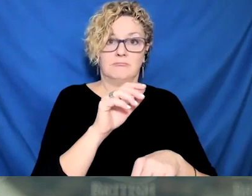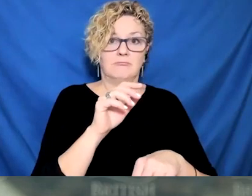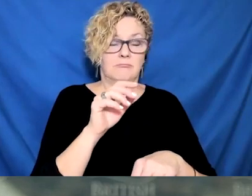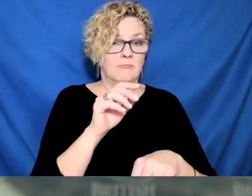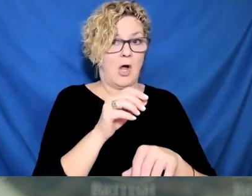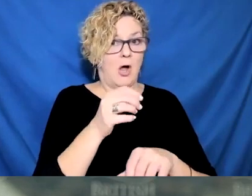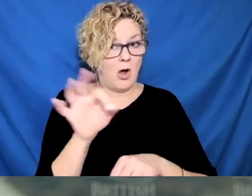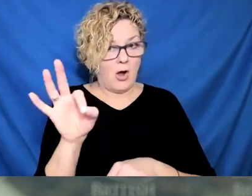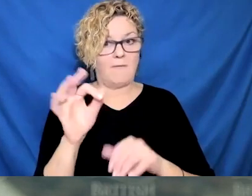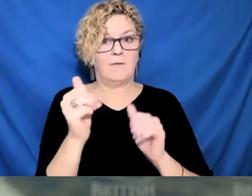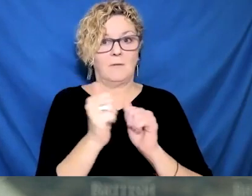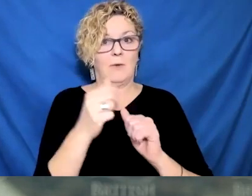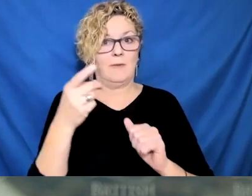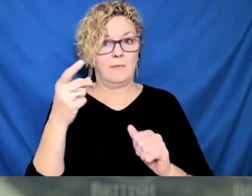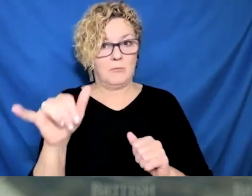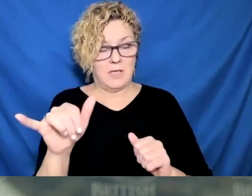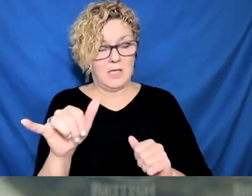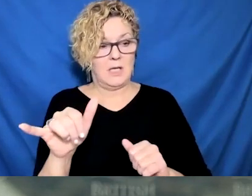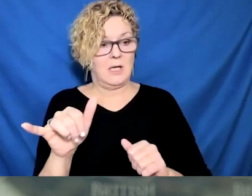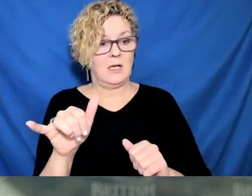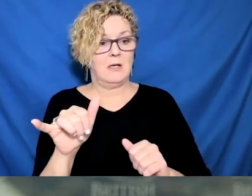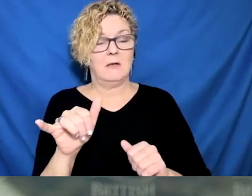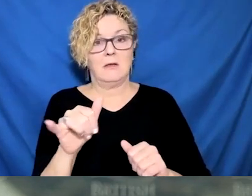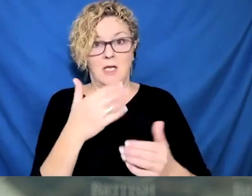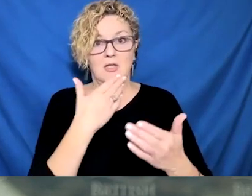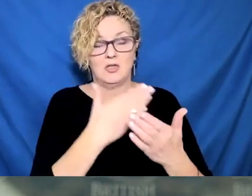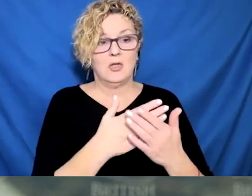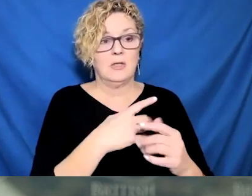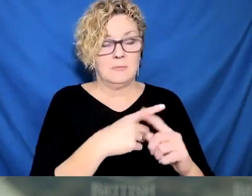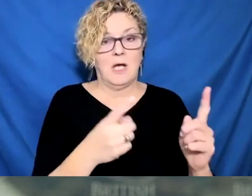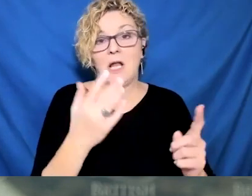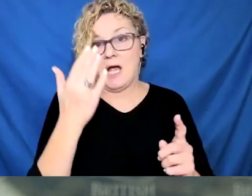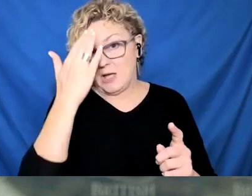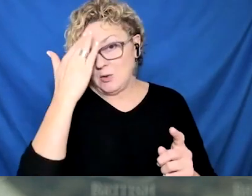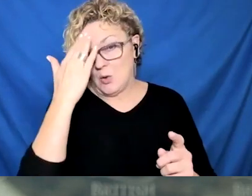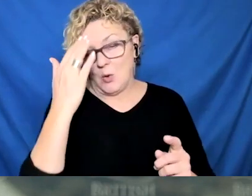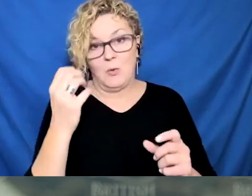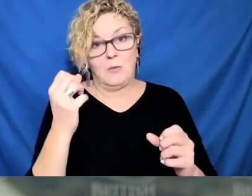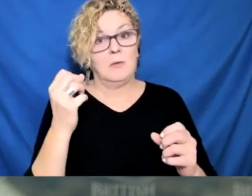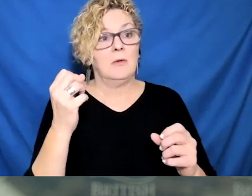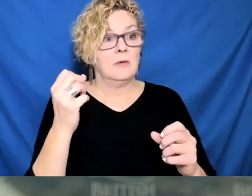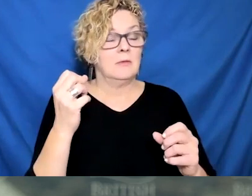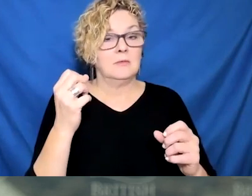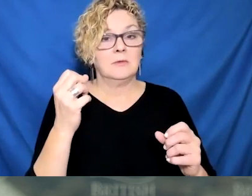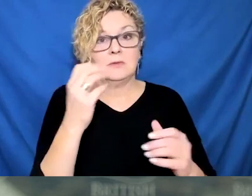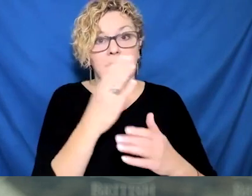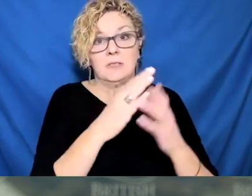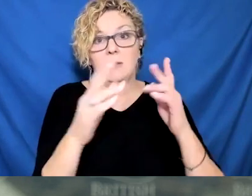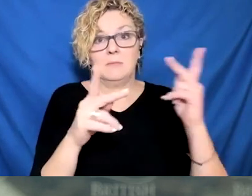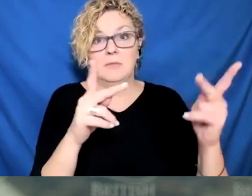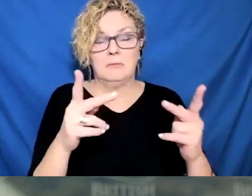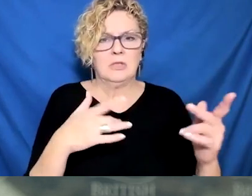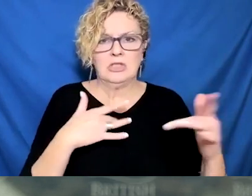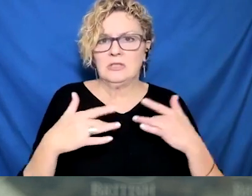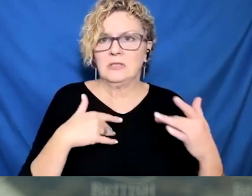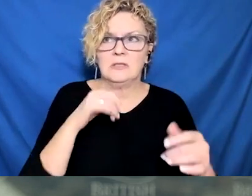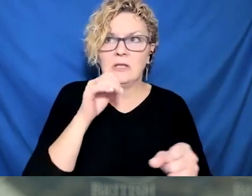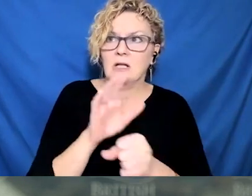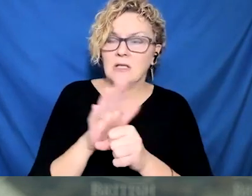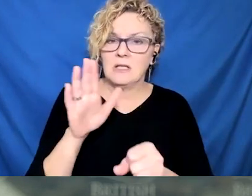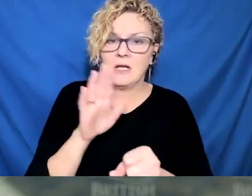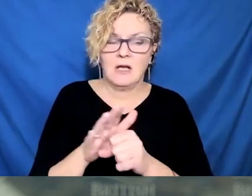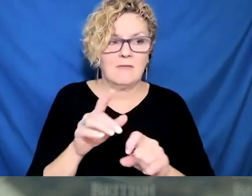results. For those who are between 5 and 11 years now, there are differences. In Vancouver